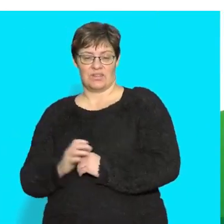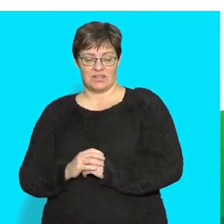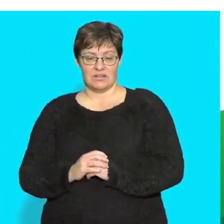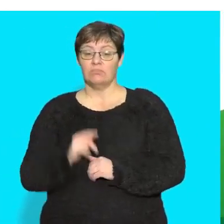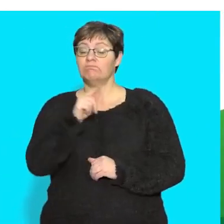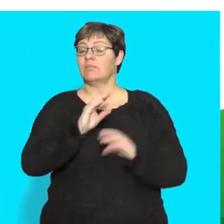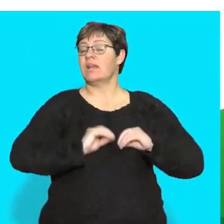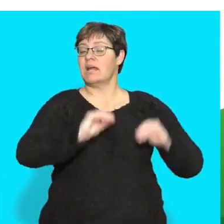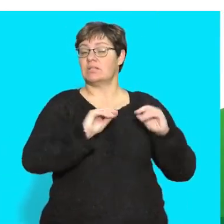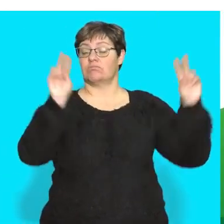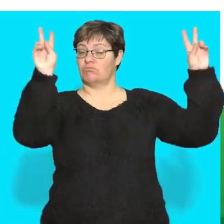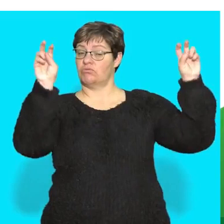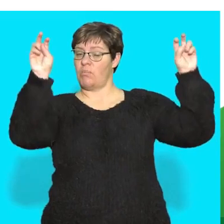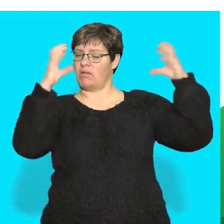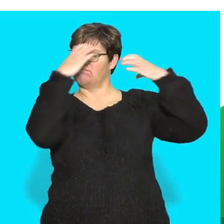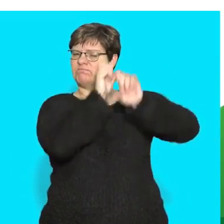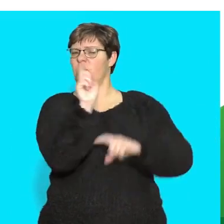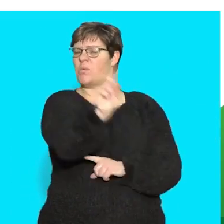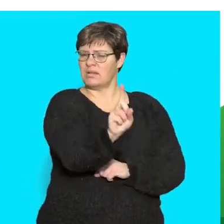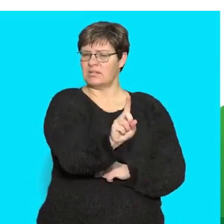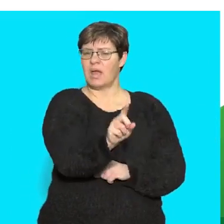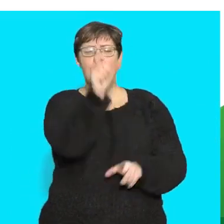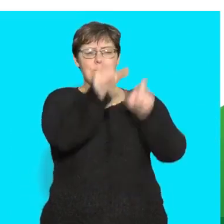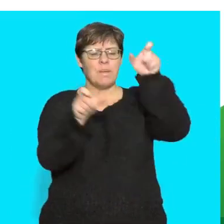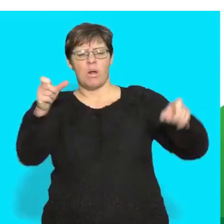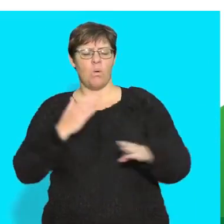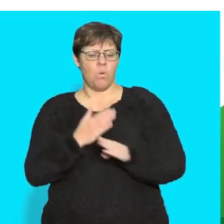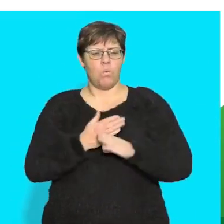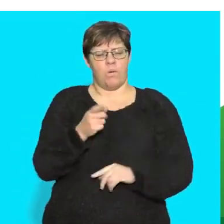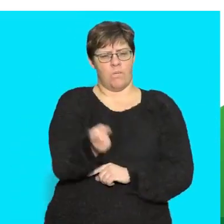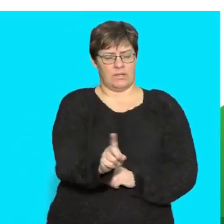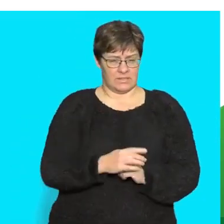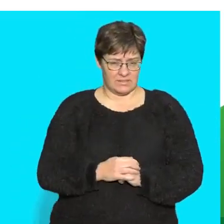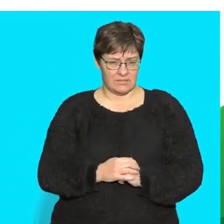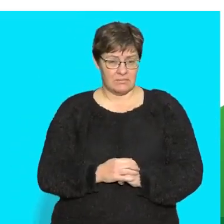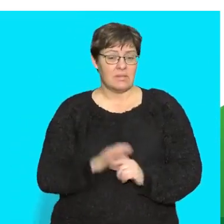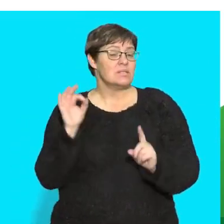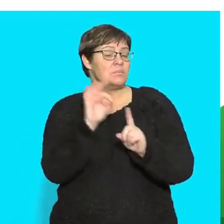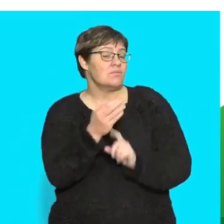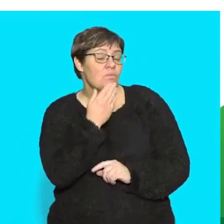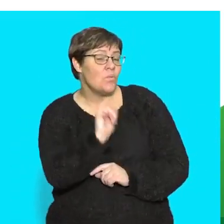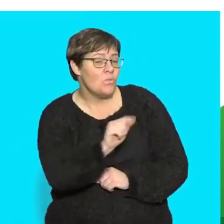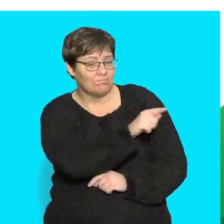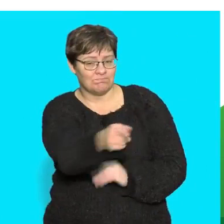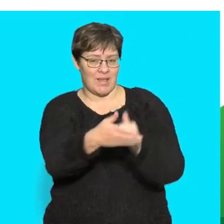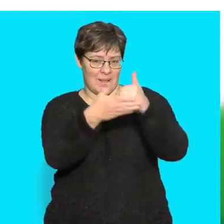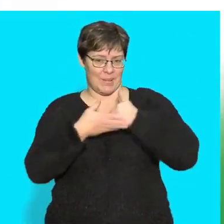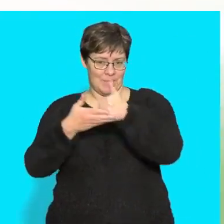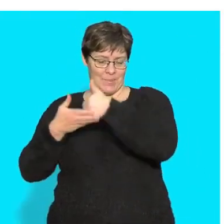In this lesson, the topic of focus is the jobs people do, and more specifically, people who help us.